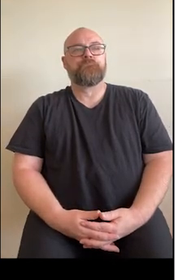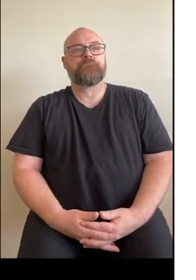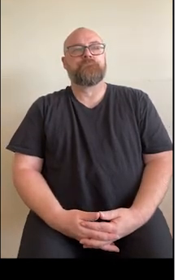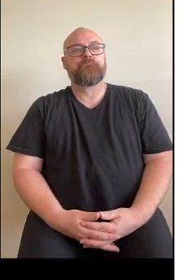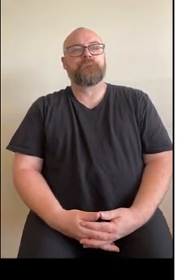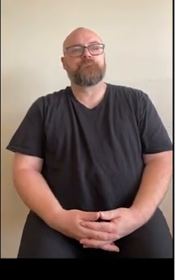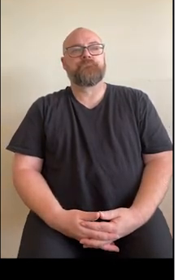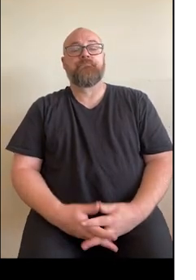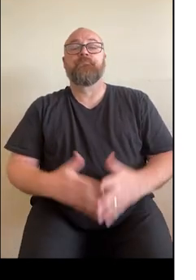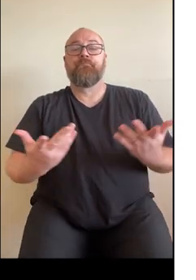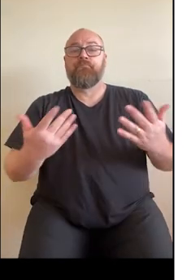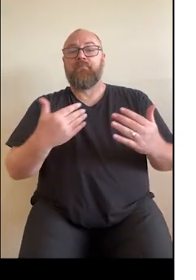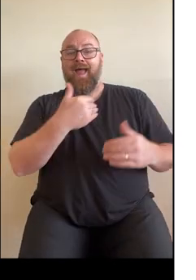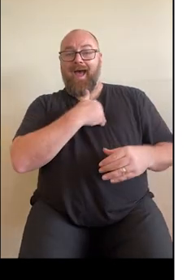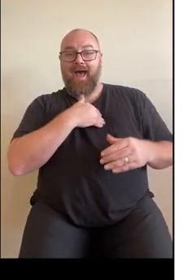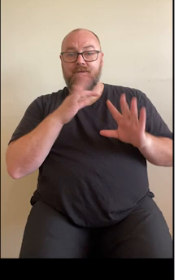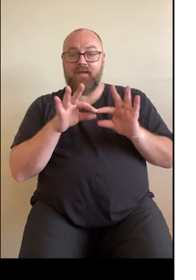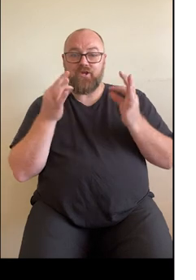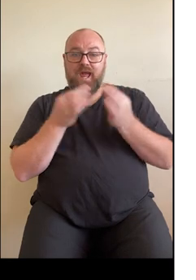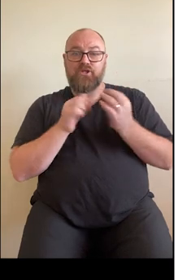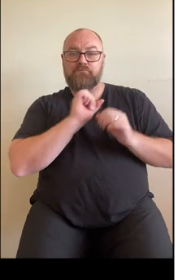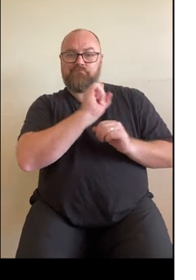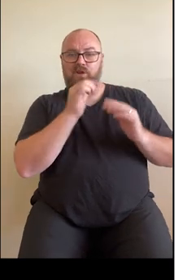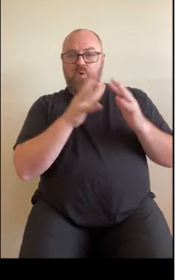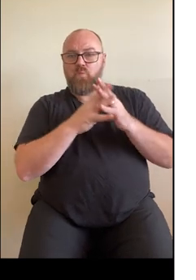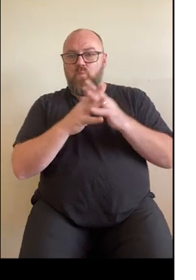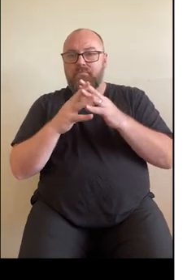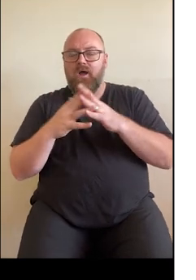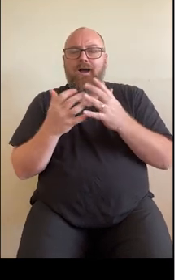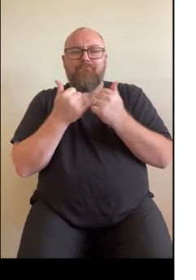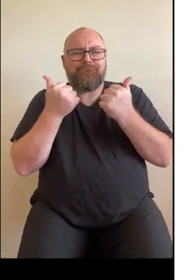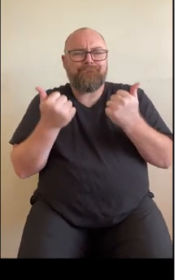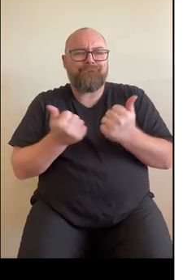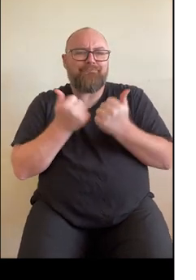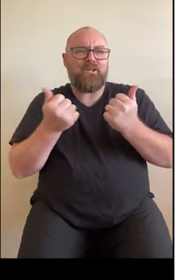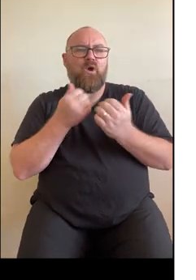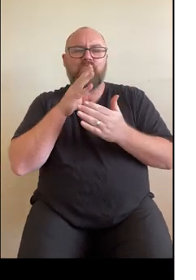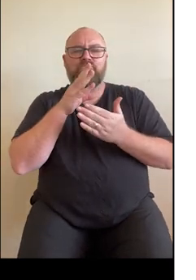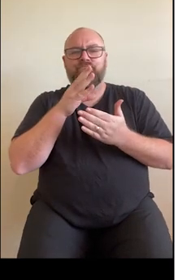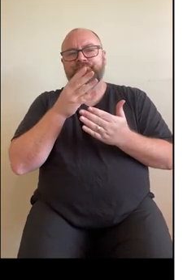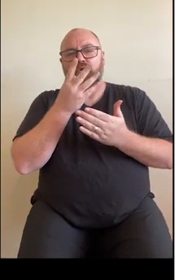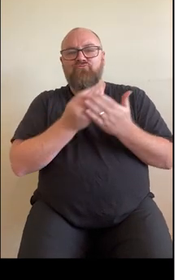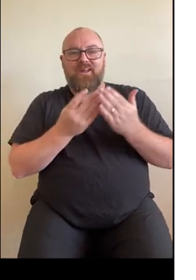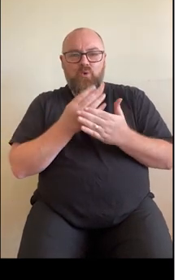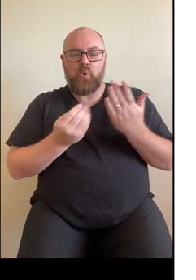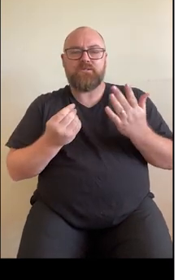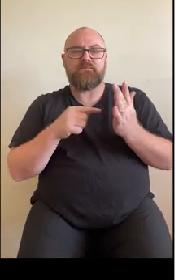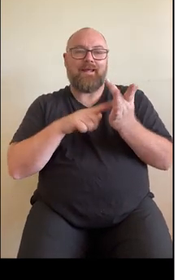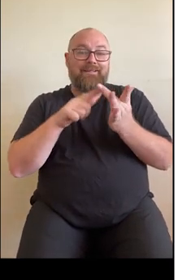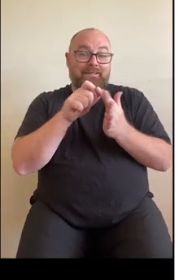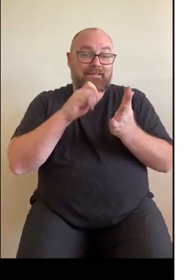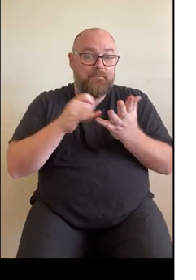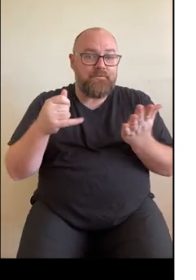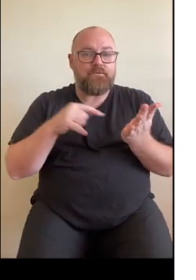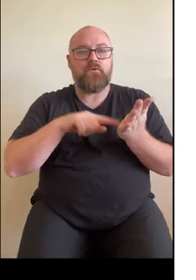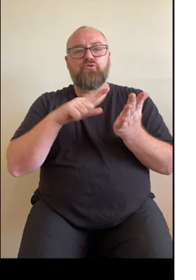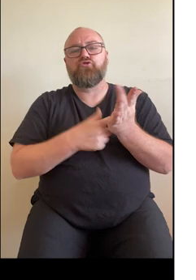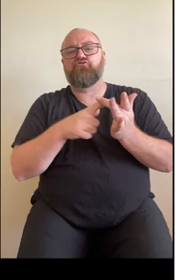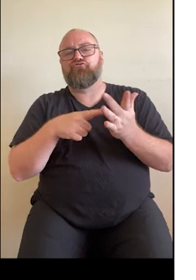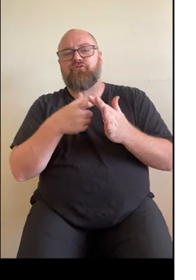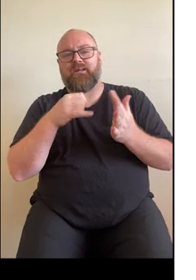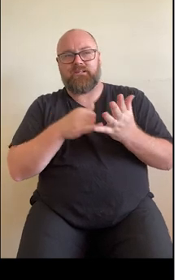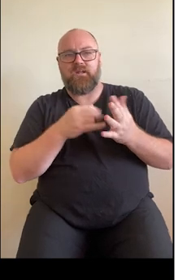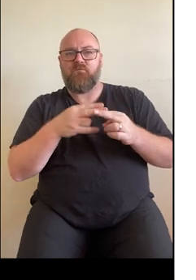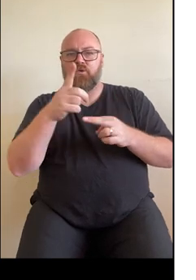So the Heart Foundation website has a range of useful resources, tips and tricks to help you understand your heart and risks. And these are easy to